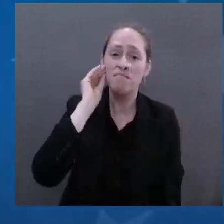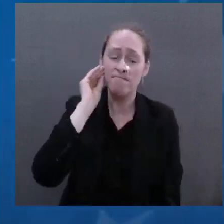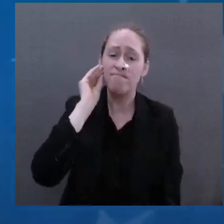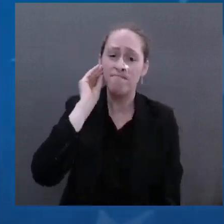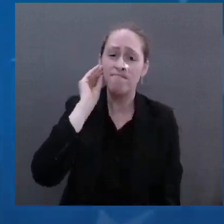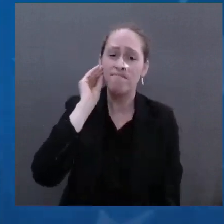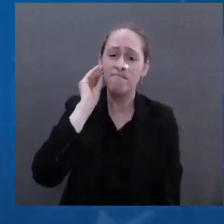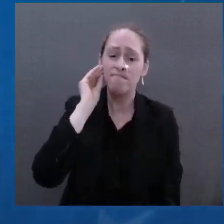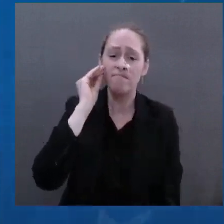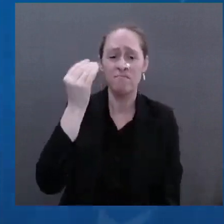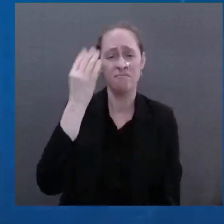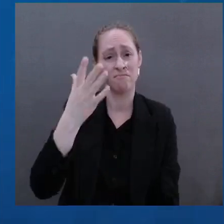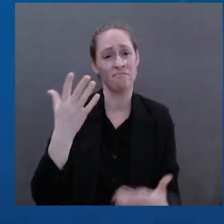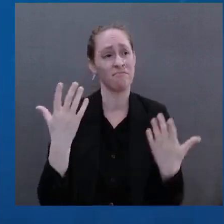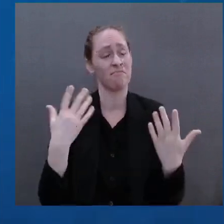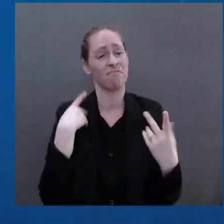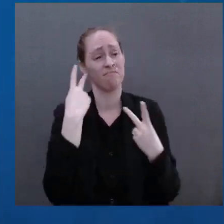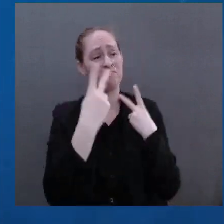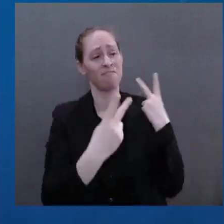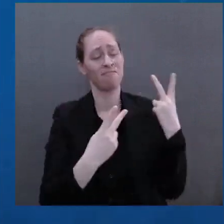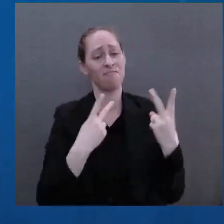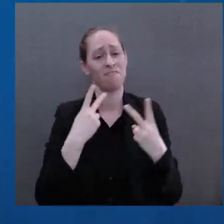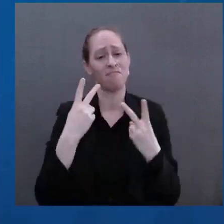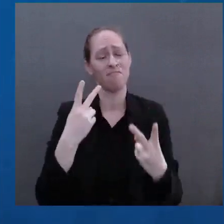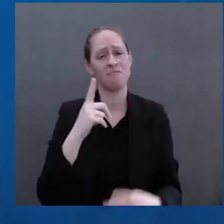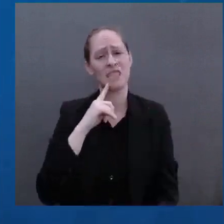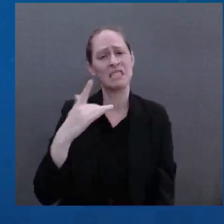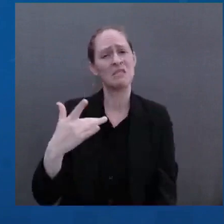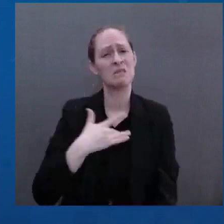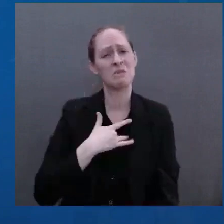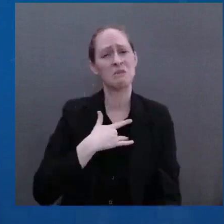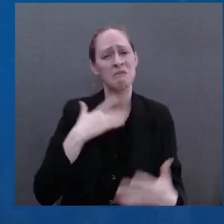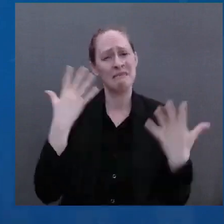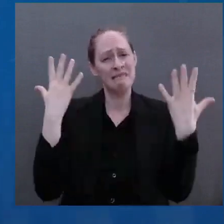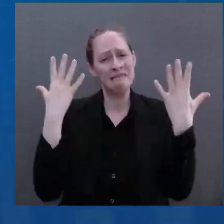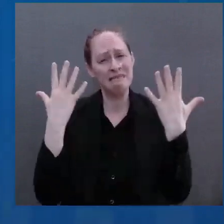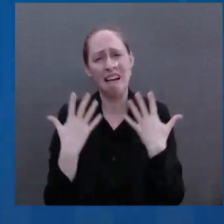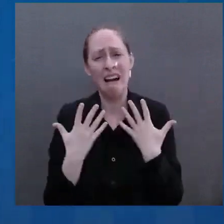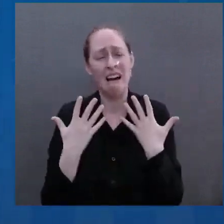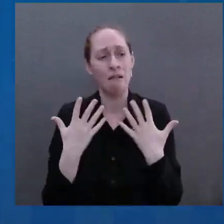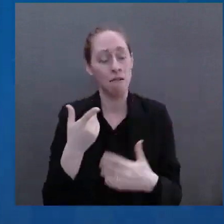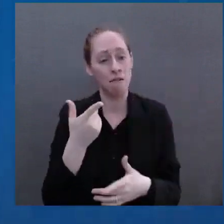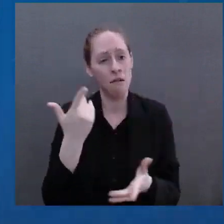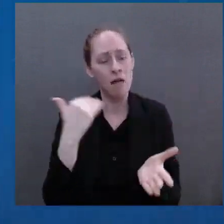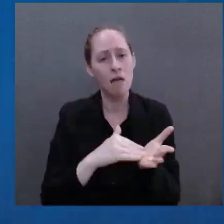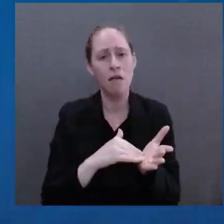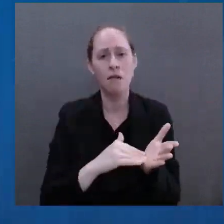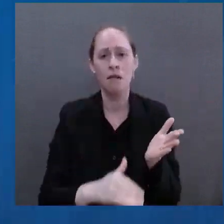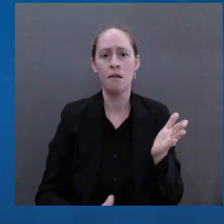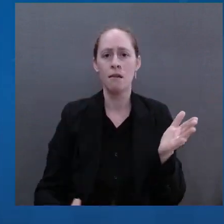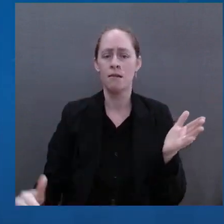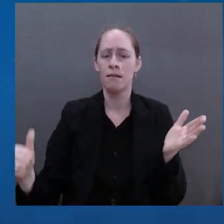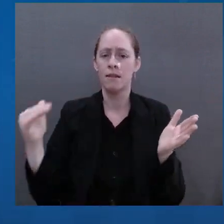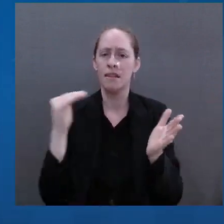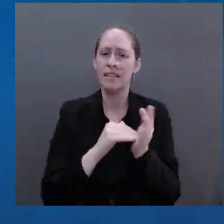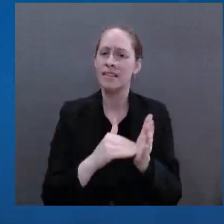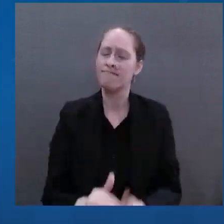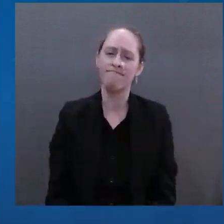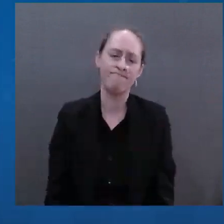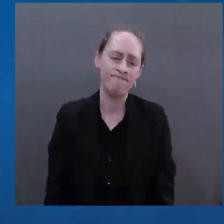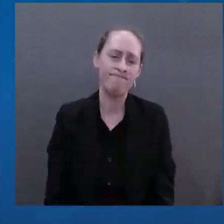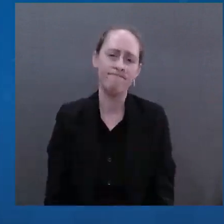But I was also struck by the generosity of the people of Warsaw. For that matter,